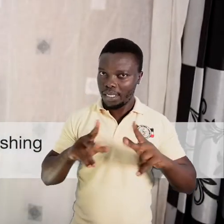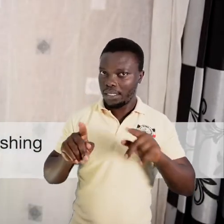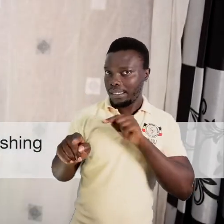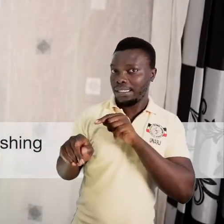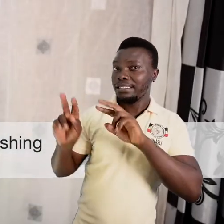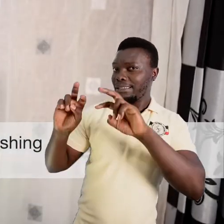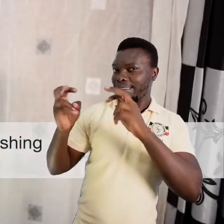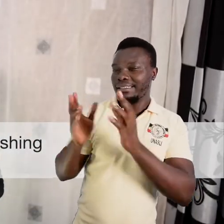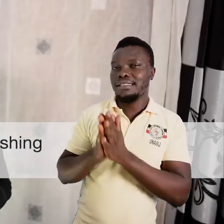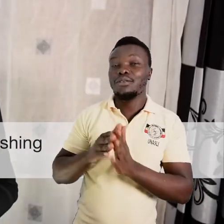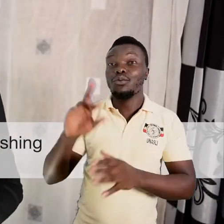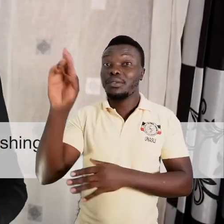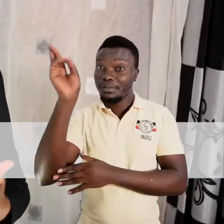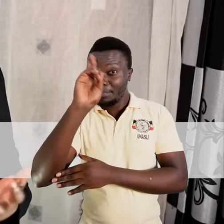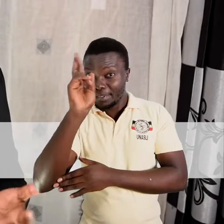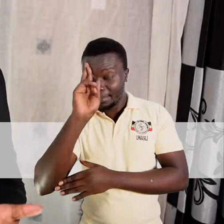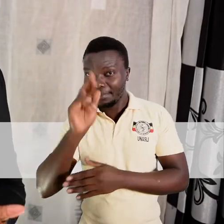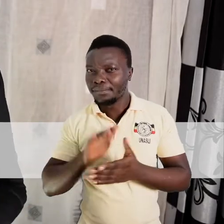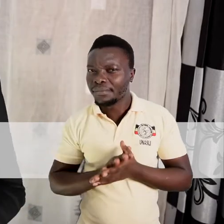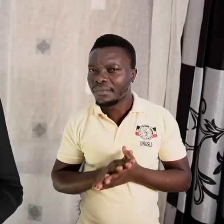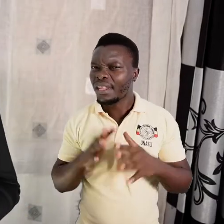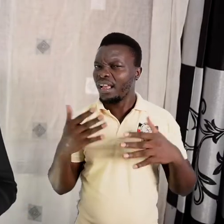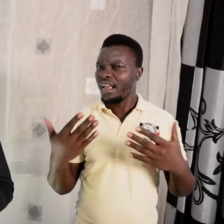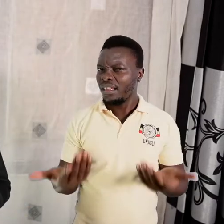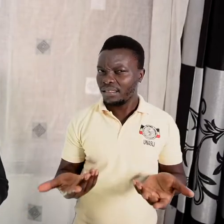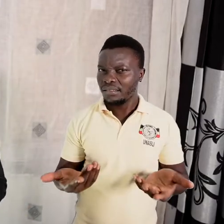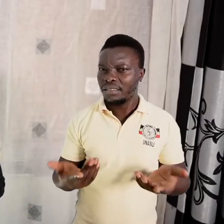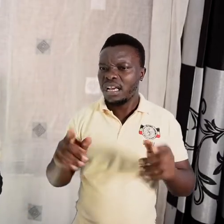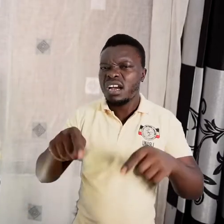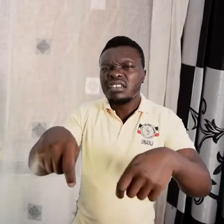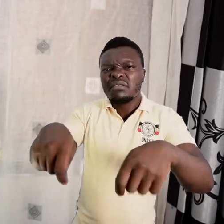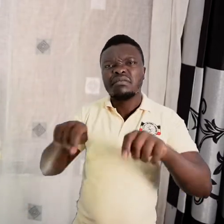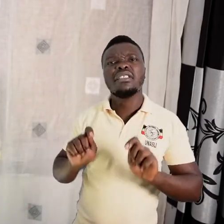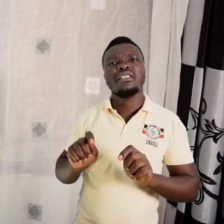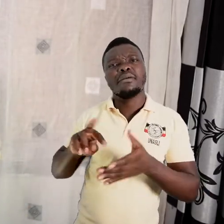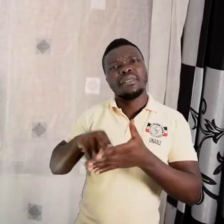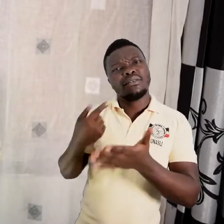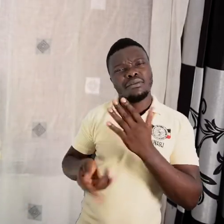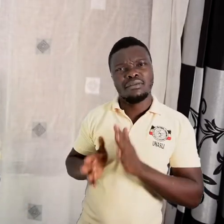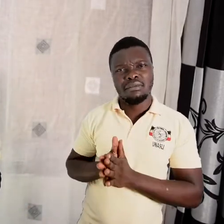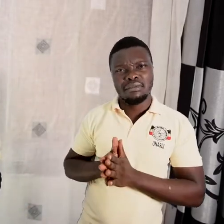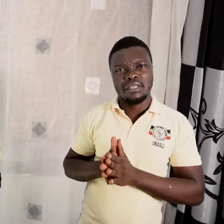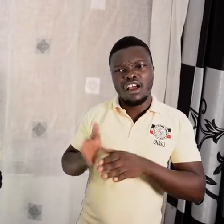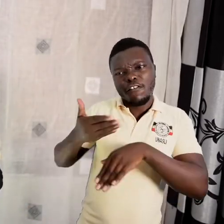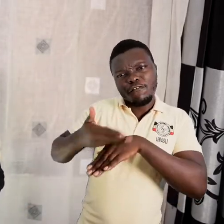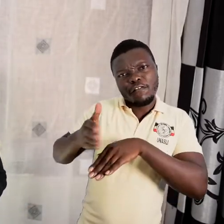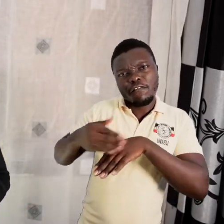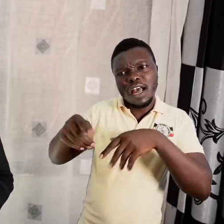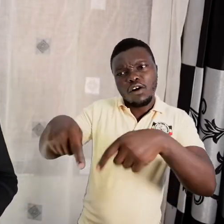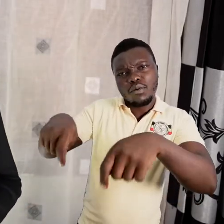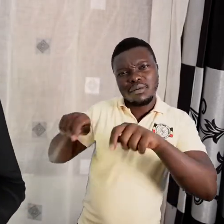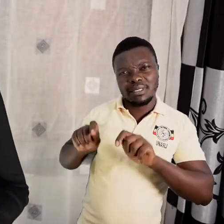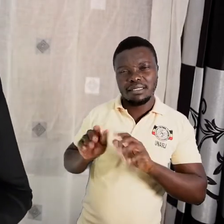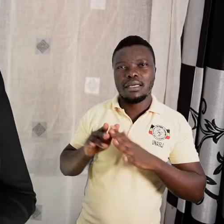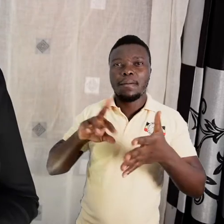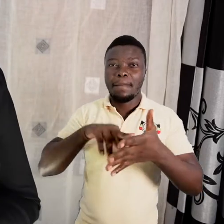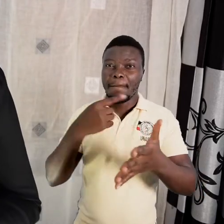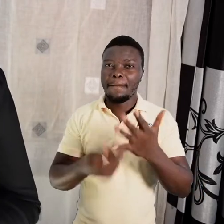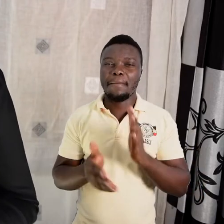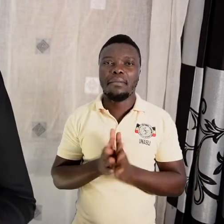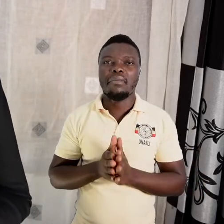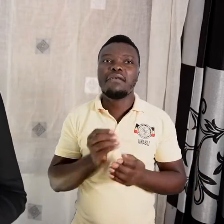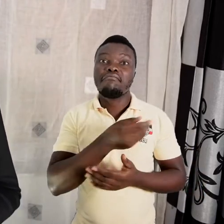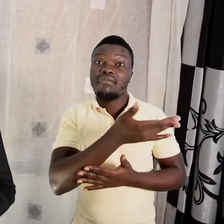want to remind ourselves what does fishing actually mean? For many of us in our senior